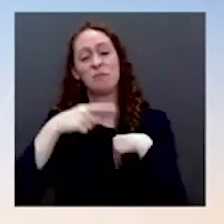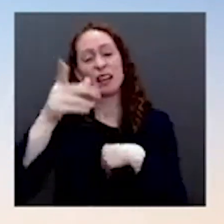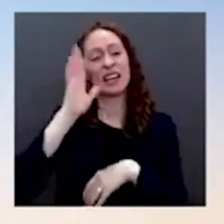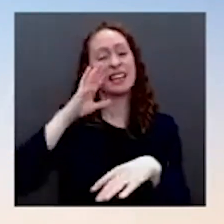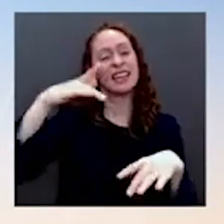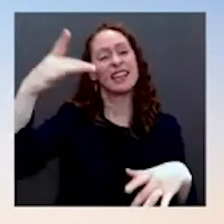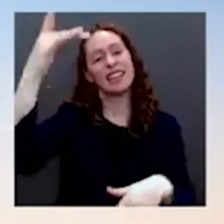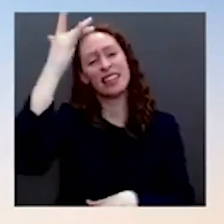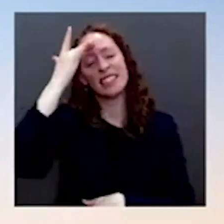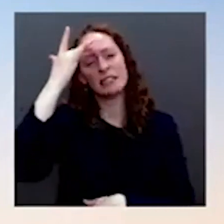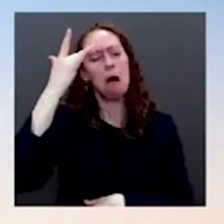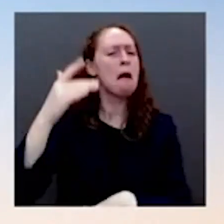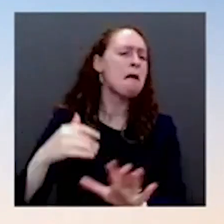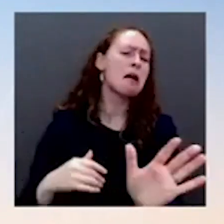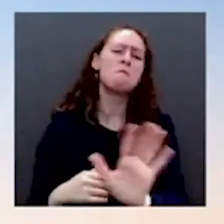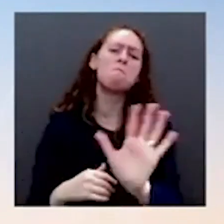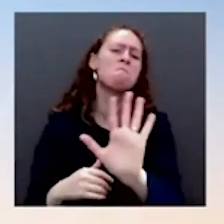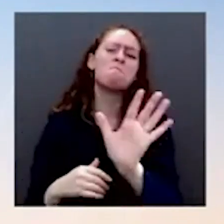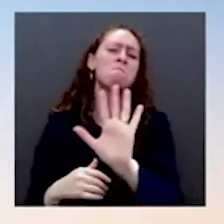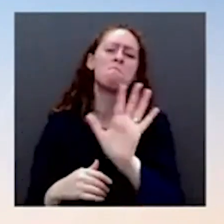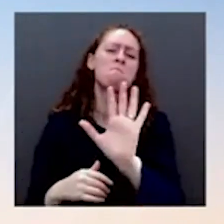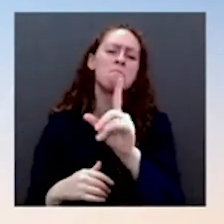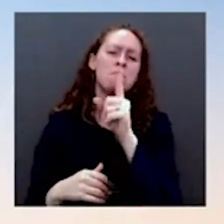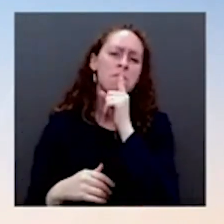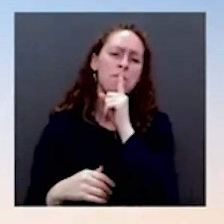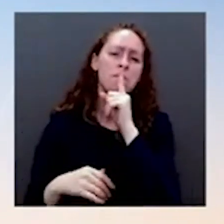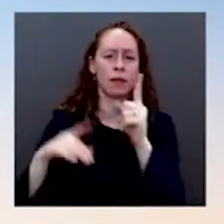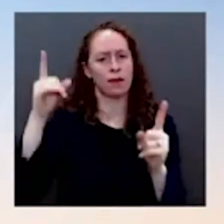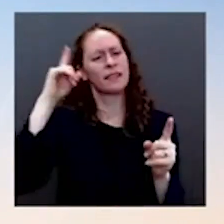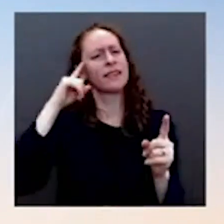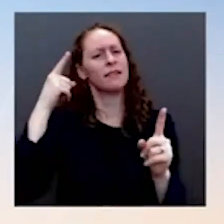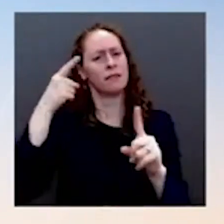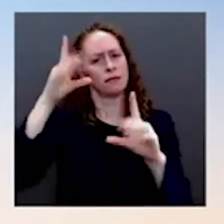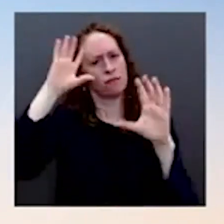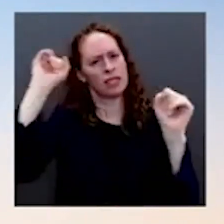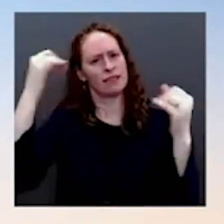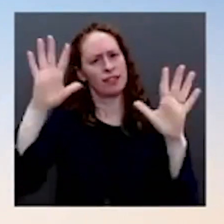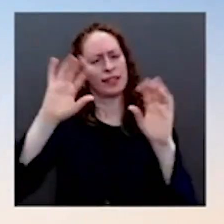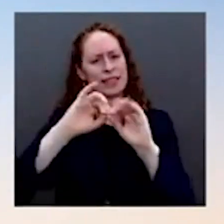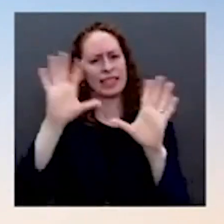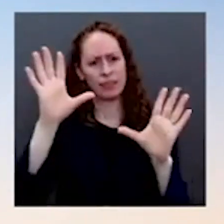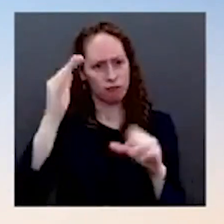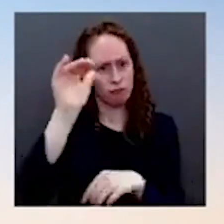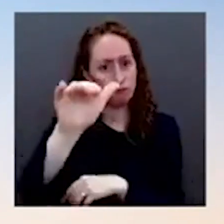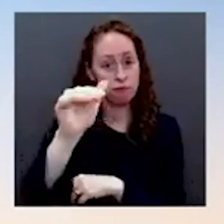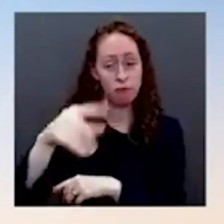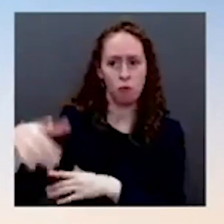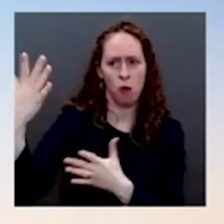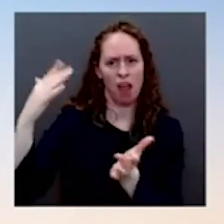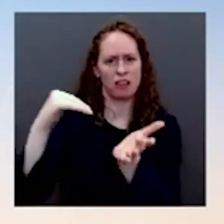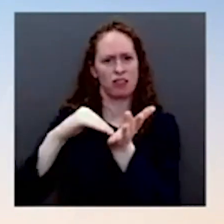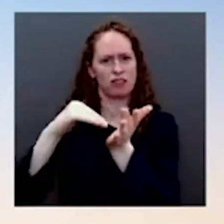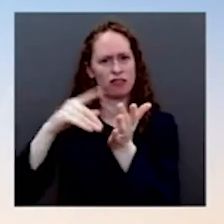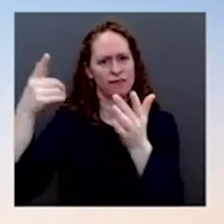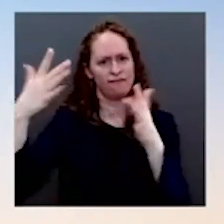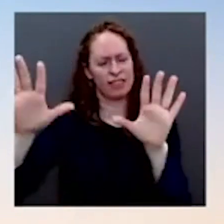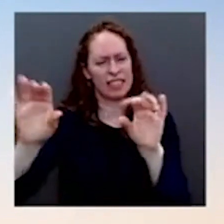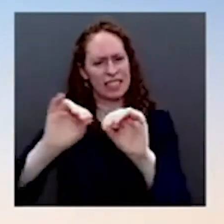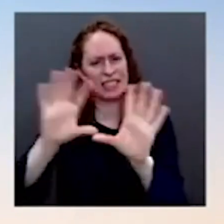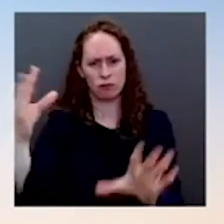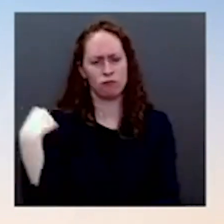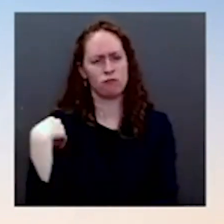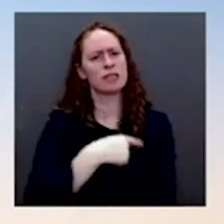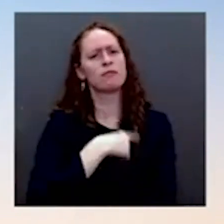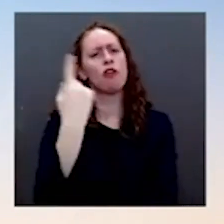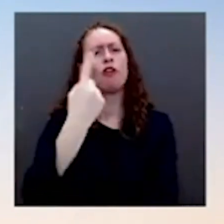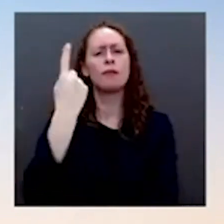illustrated that this and what he said publicly, as have our doctors, that we're going to be direct and straightforward with the American people. We know cases are going up, but we